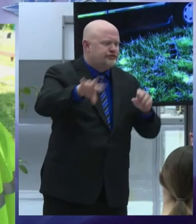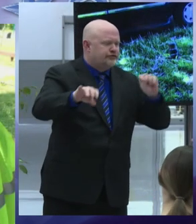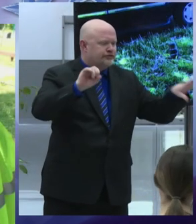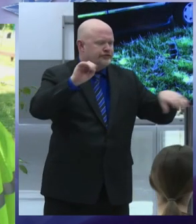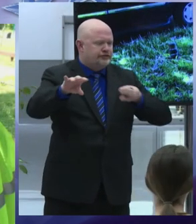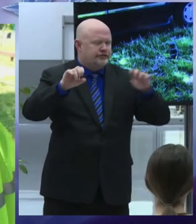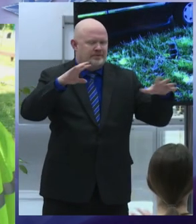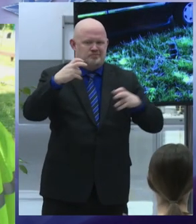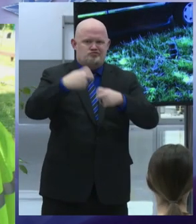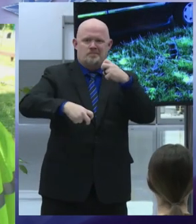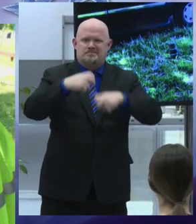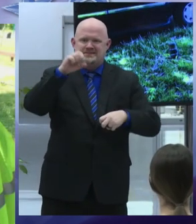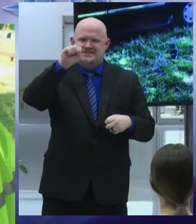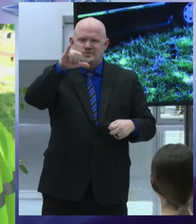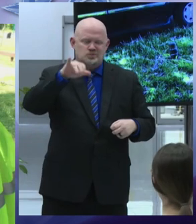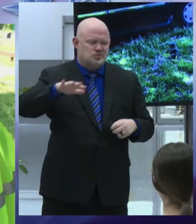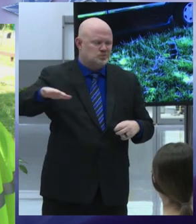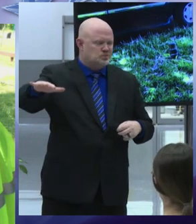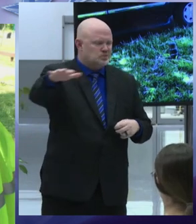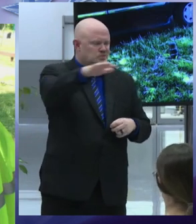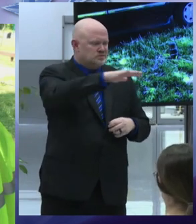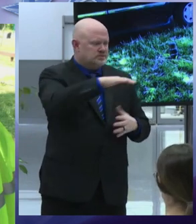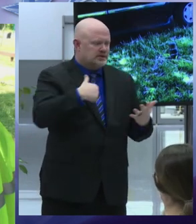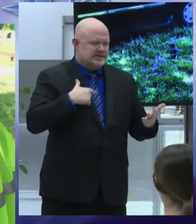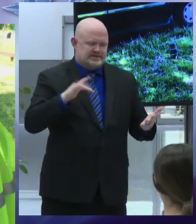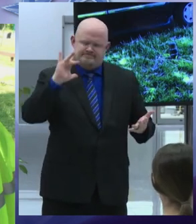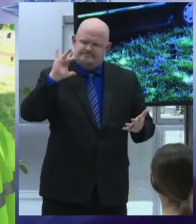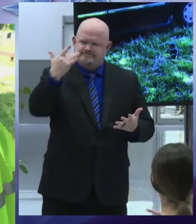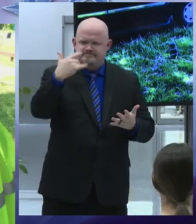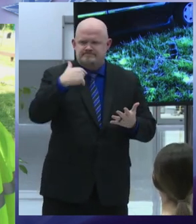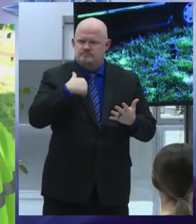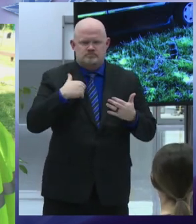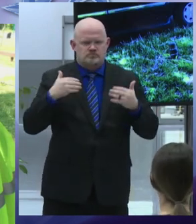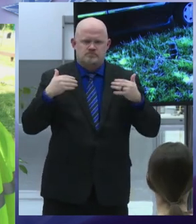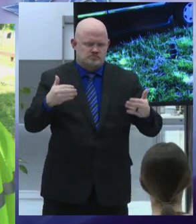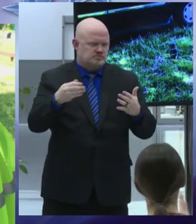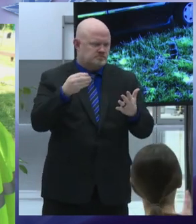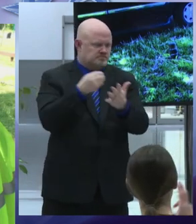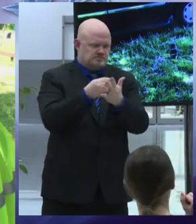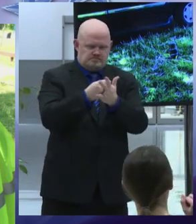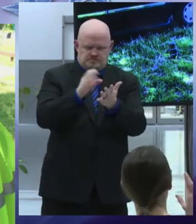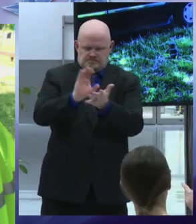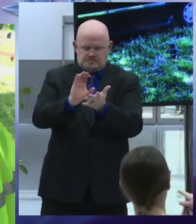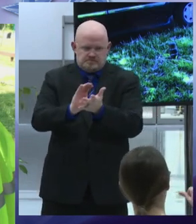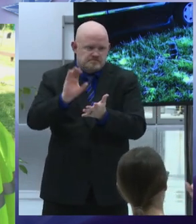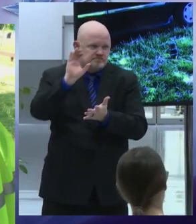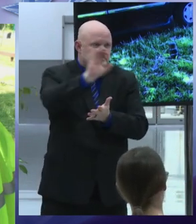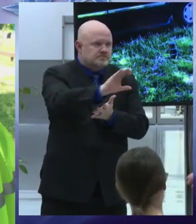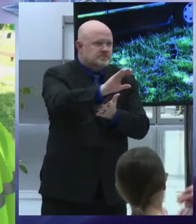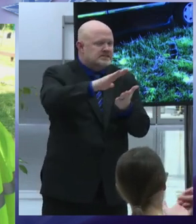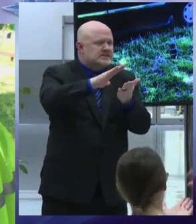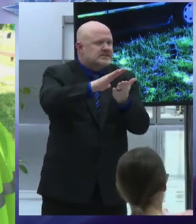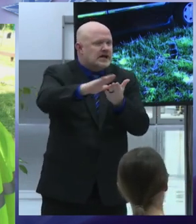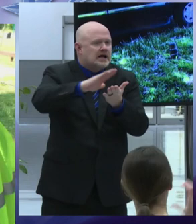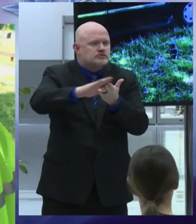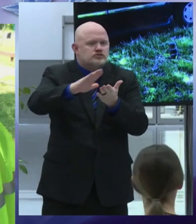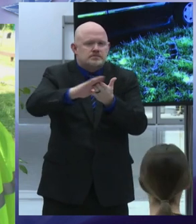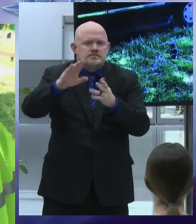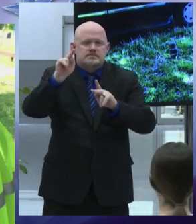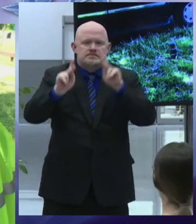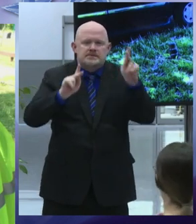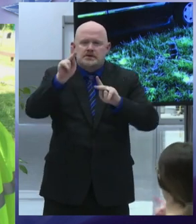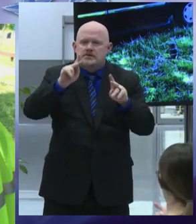syracuse based on a recently completed sanitation study and using arpa funds we will reform our sanitation ordinances and equip